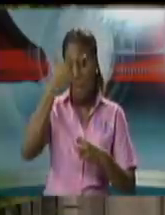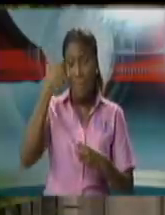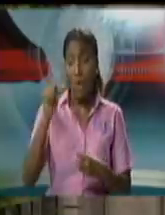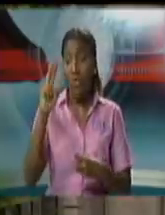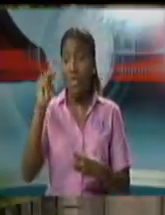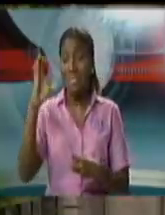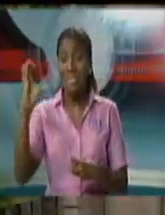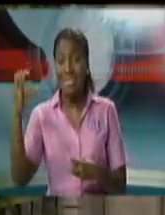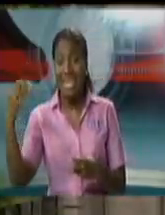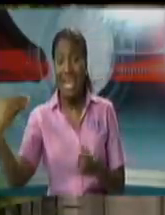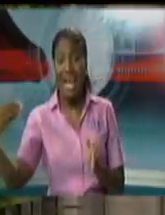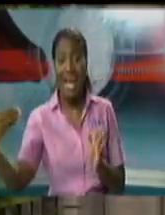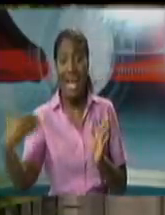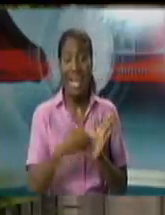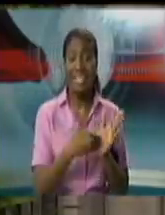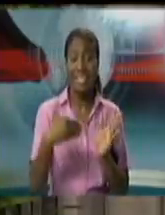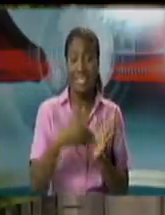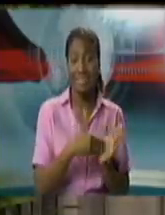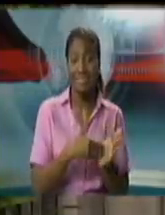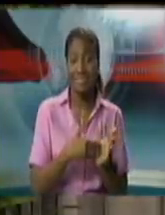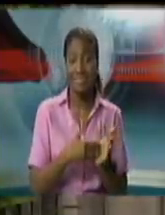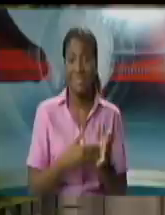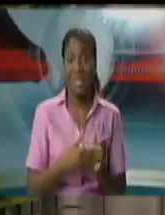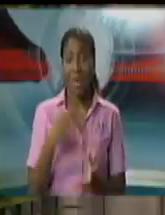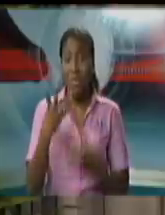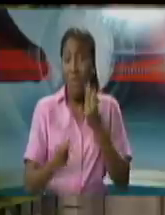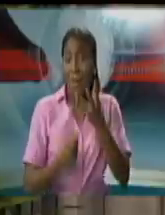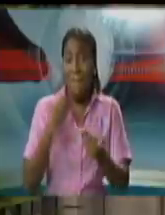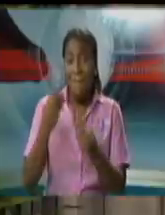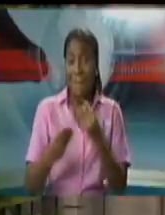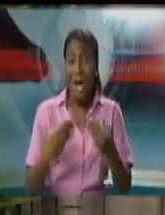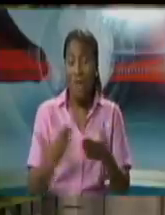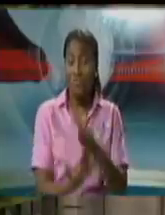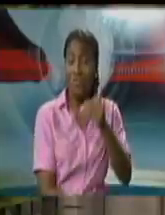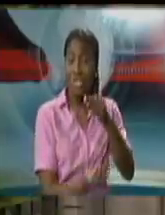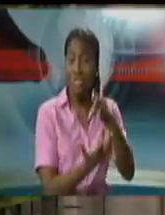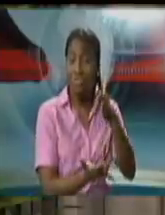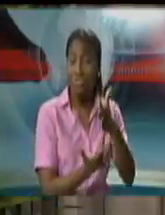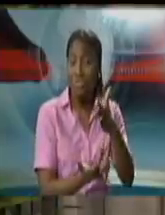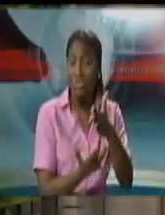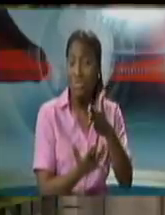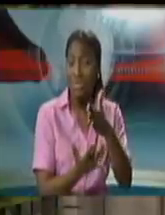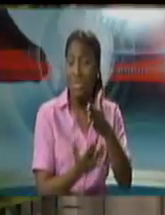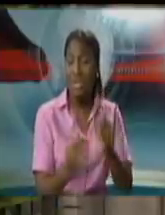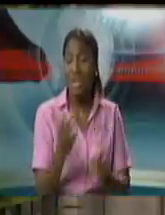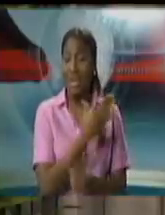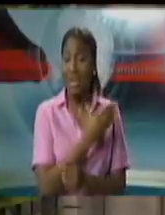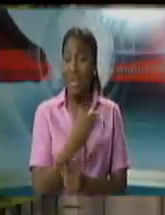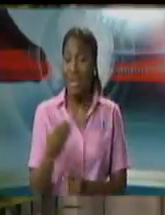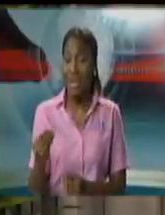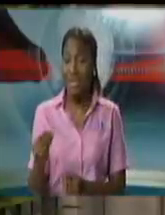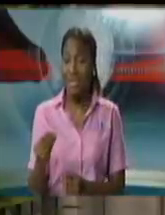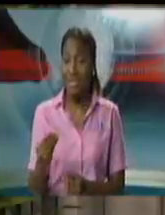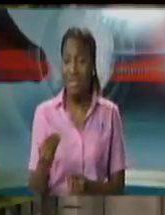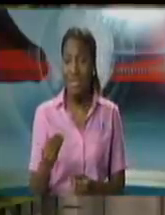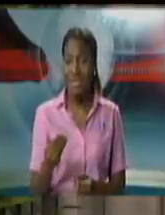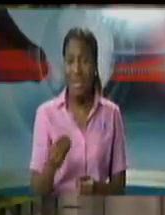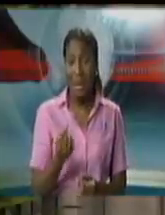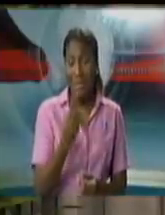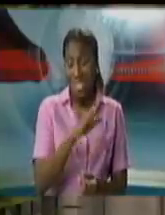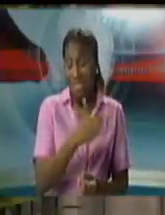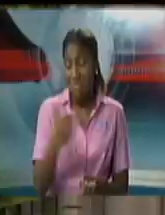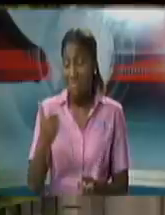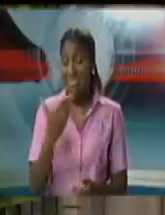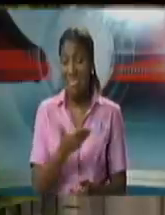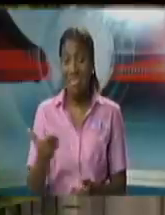all of those things the purchase of software the operationalization are methods that unfortunately the opposition has not